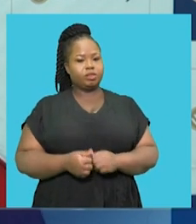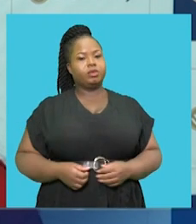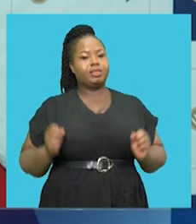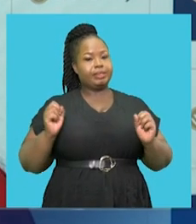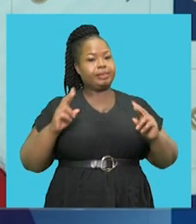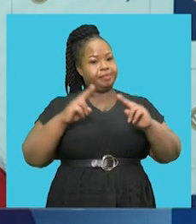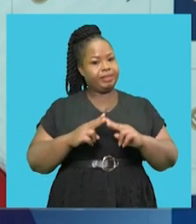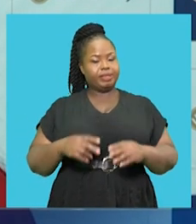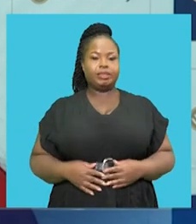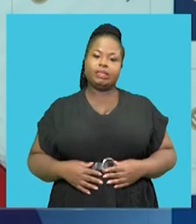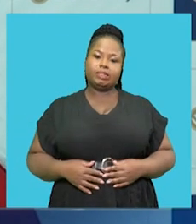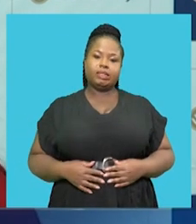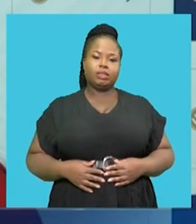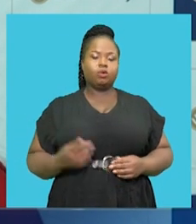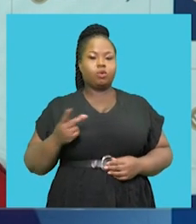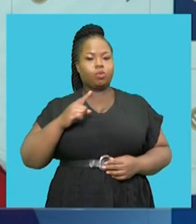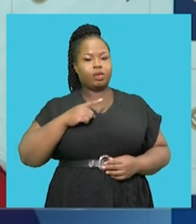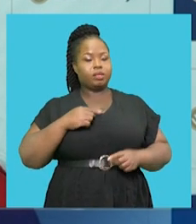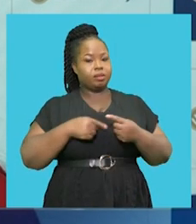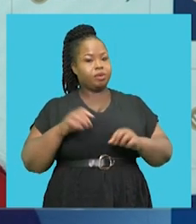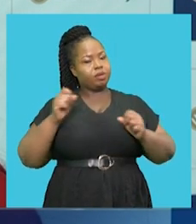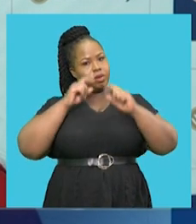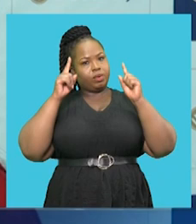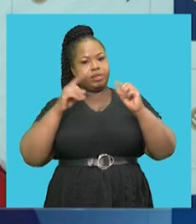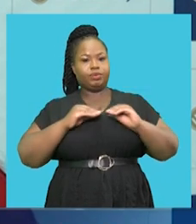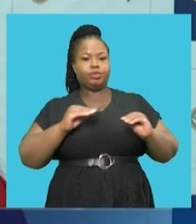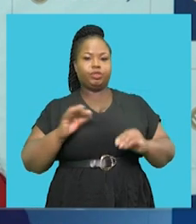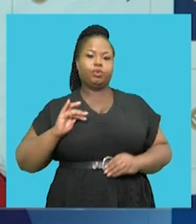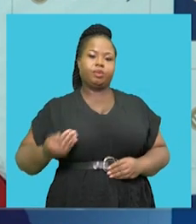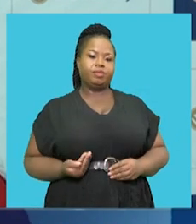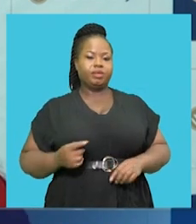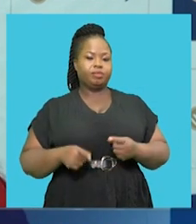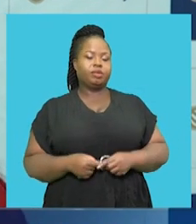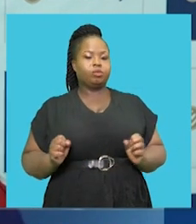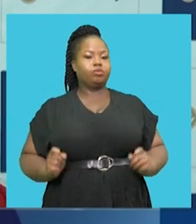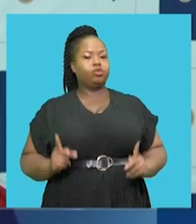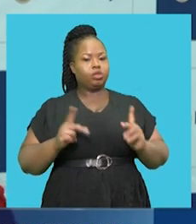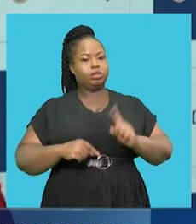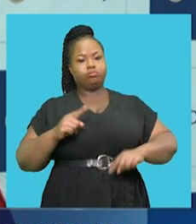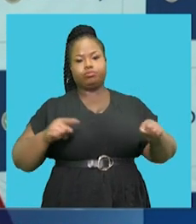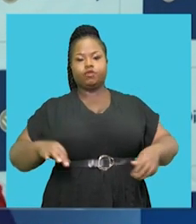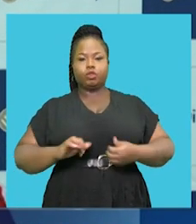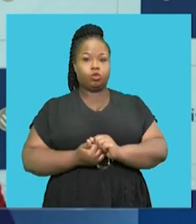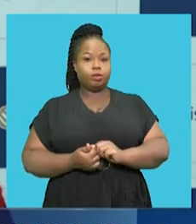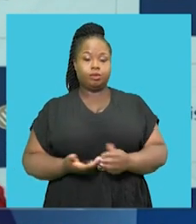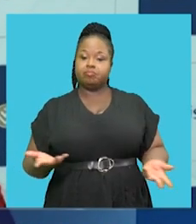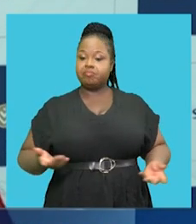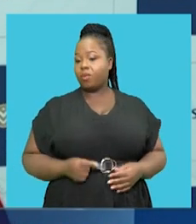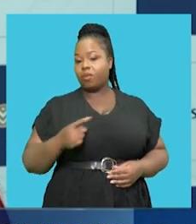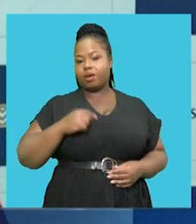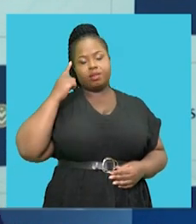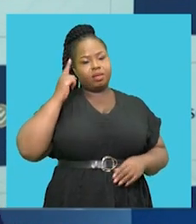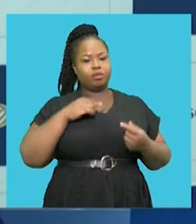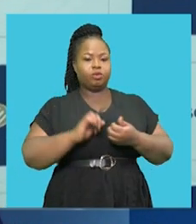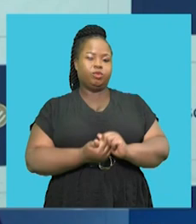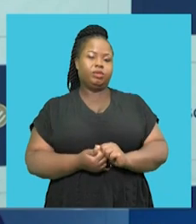it's basically about creating awareness and educating women about the different opportunities within sport. You know, when we think about sport,